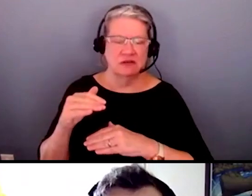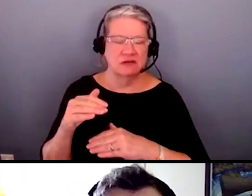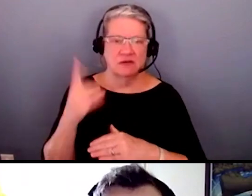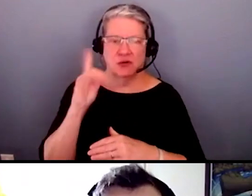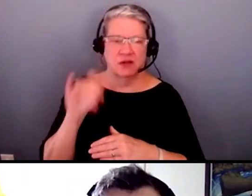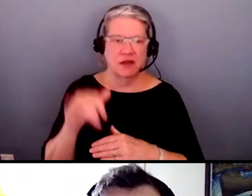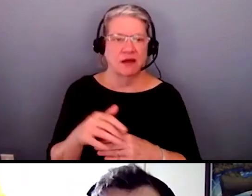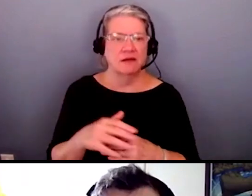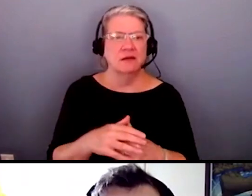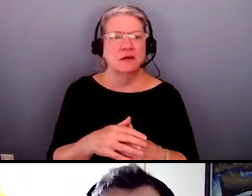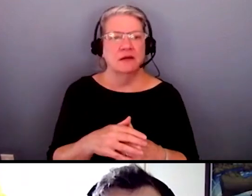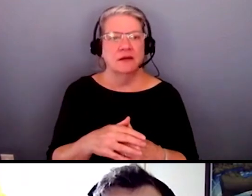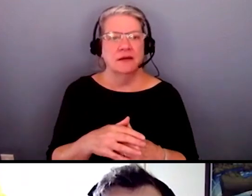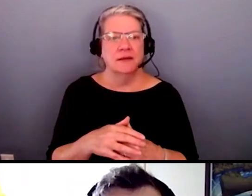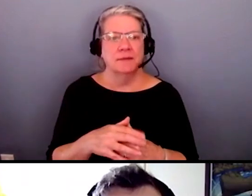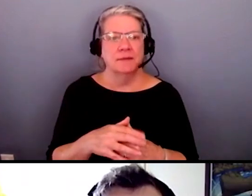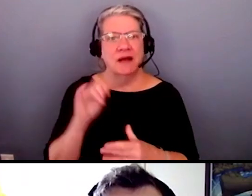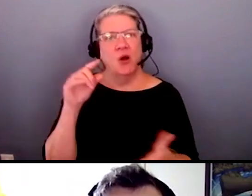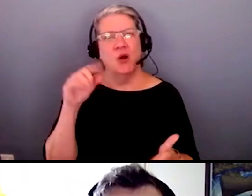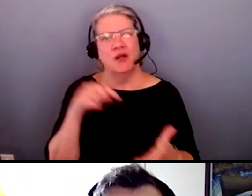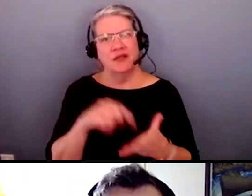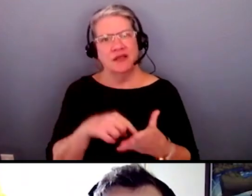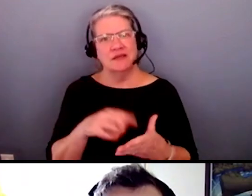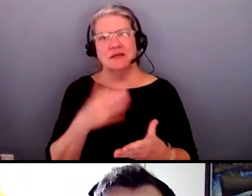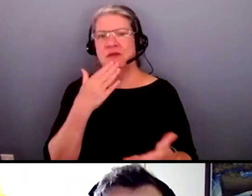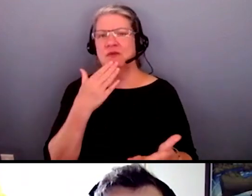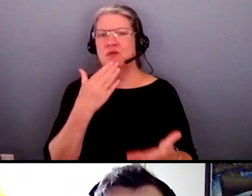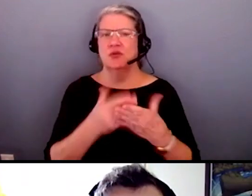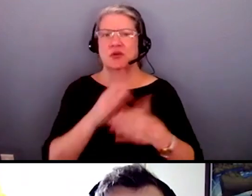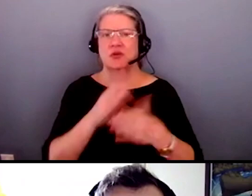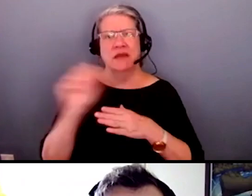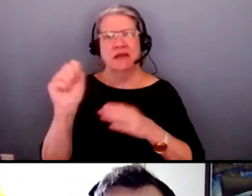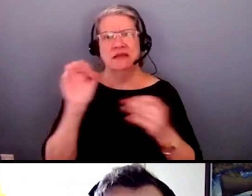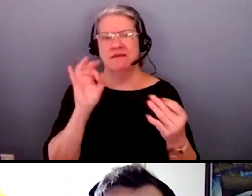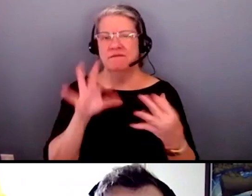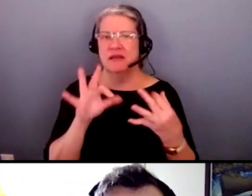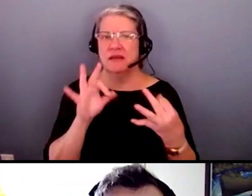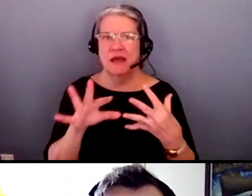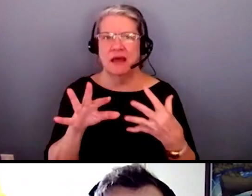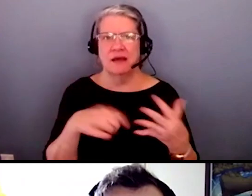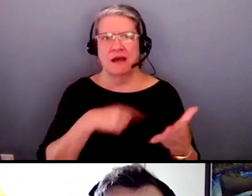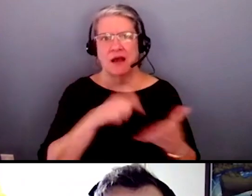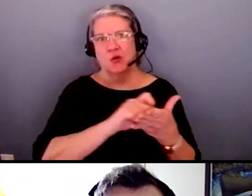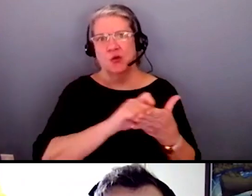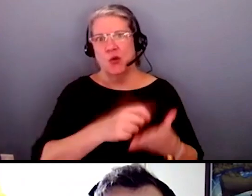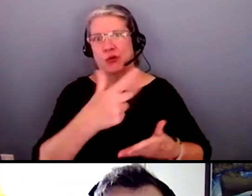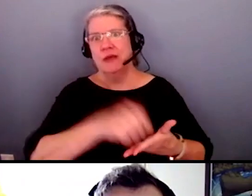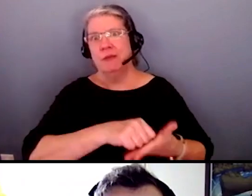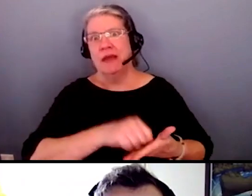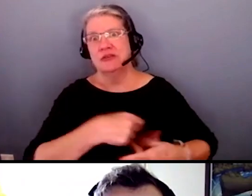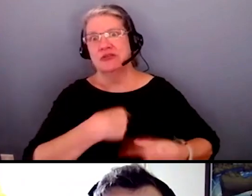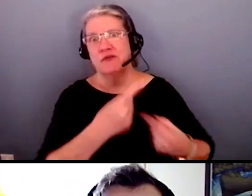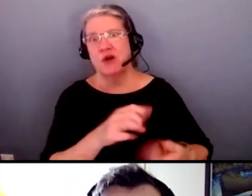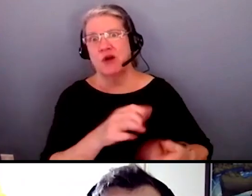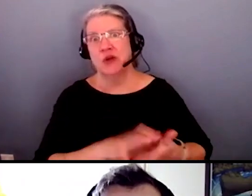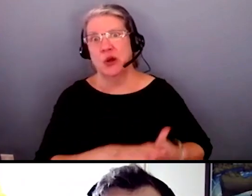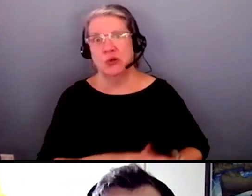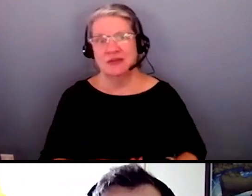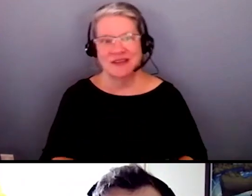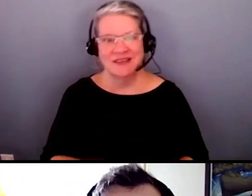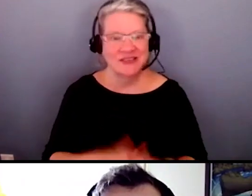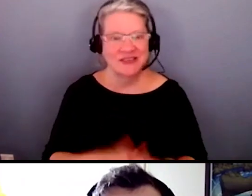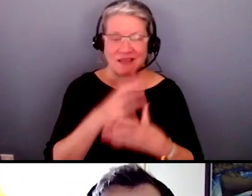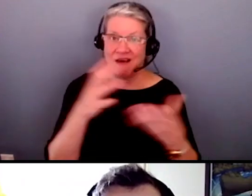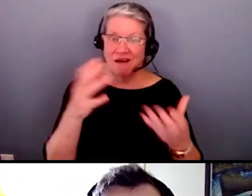but this has been amazing feedback and recommendations. I, I took three pages of notes so far. It's just been a lot of great